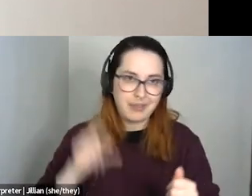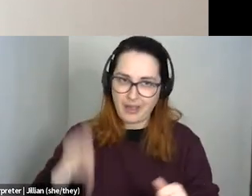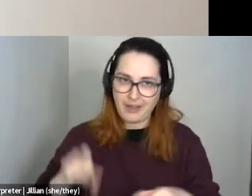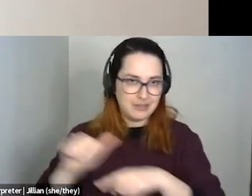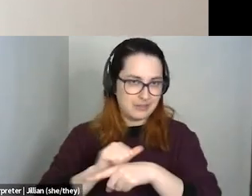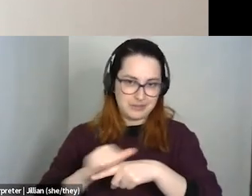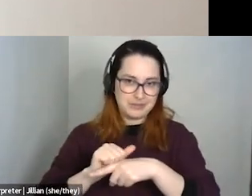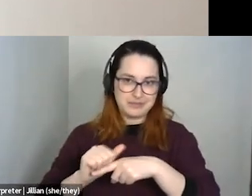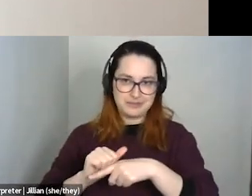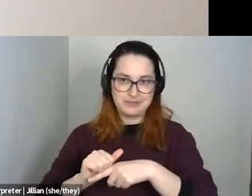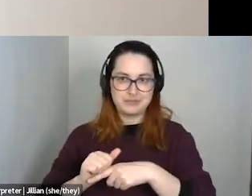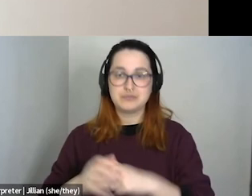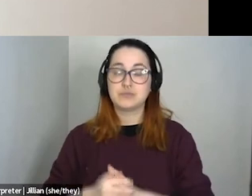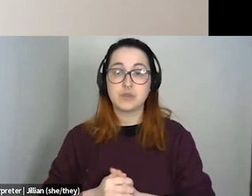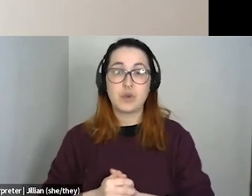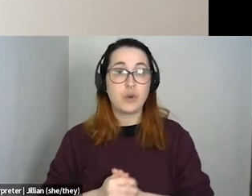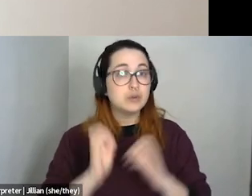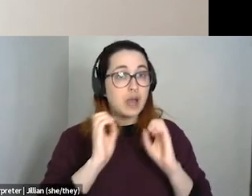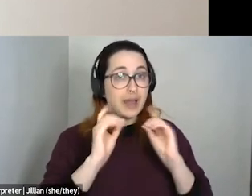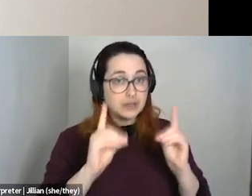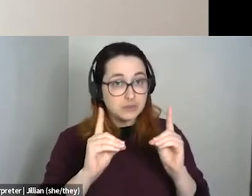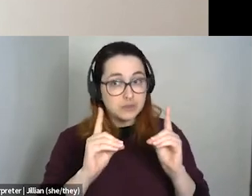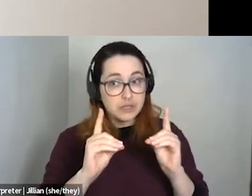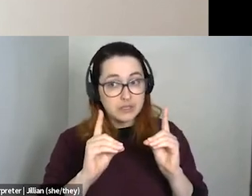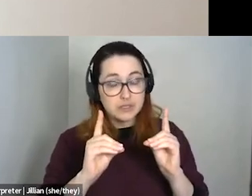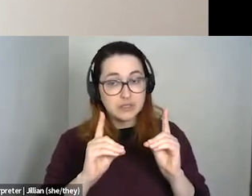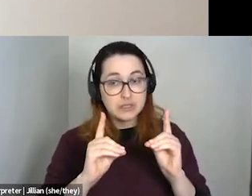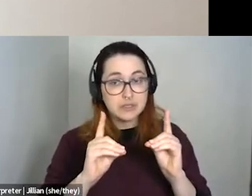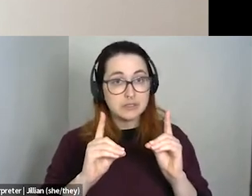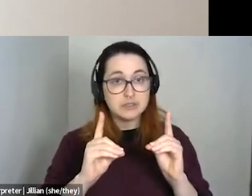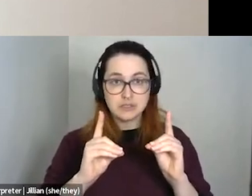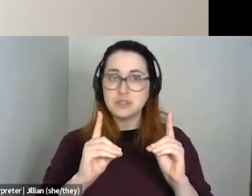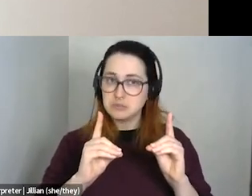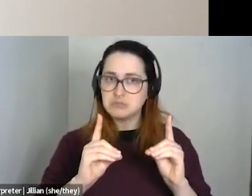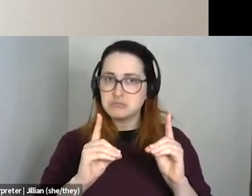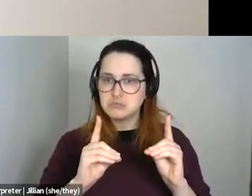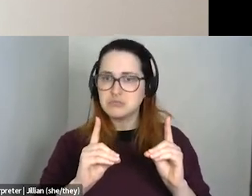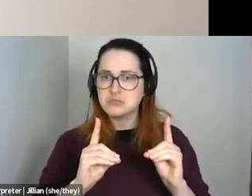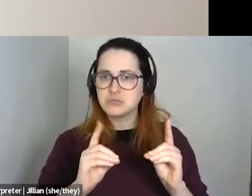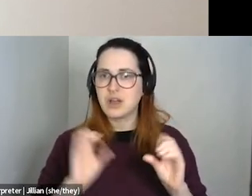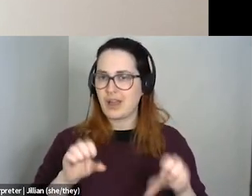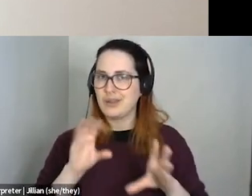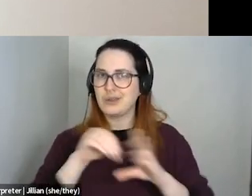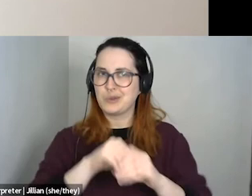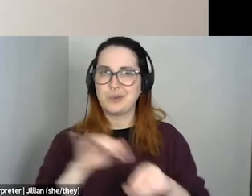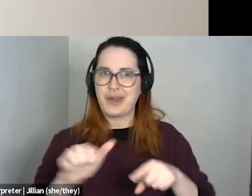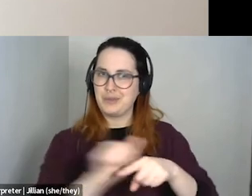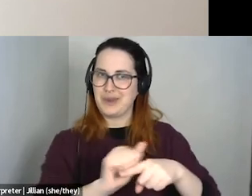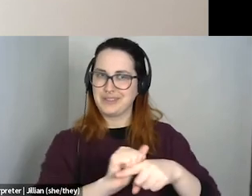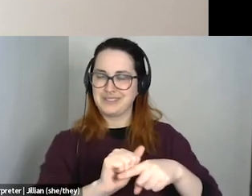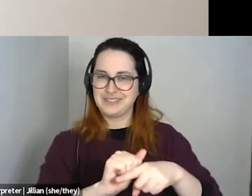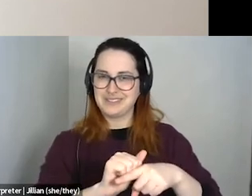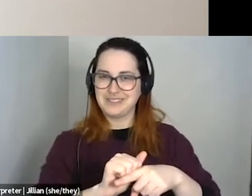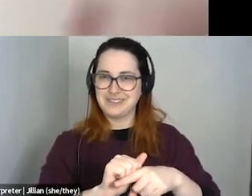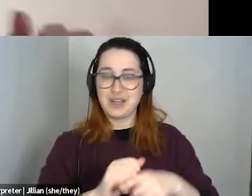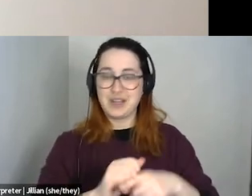that, that education for, you know, folks working in that way would be able to kind of practice that and people